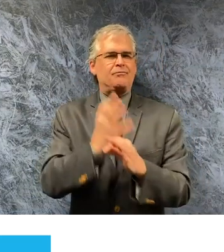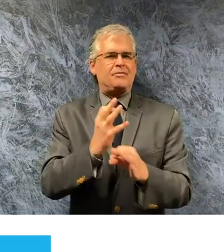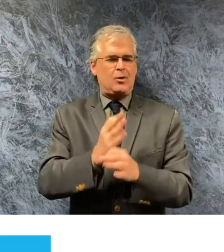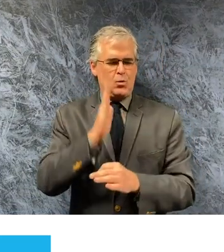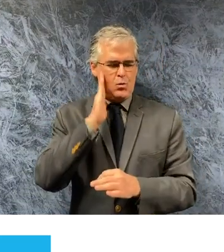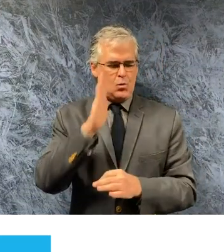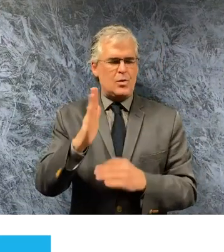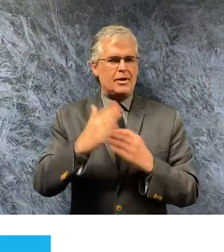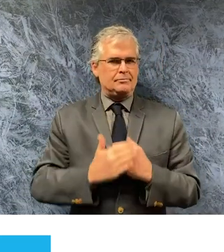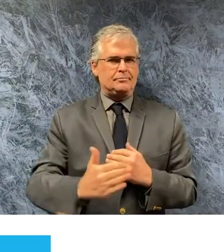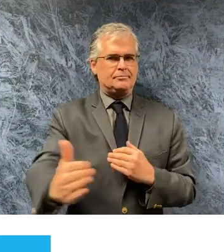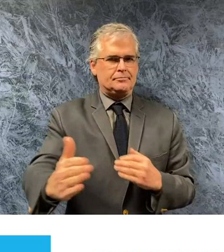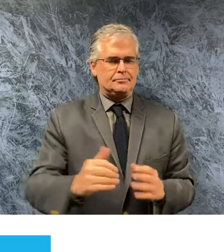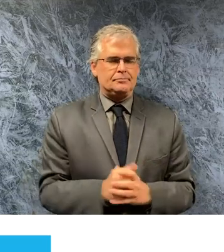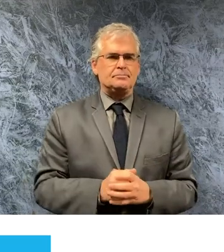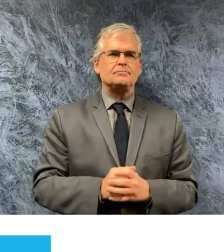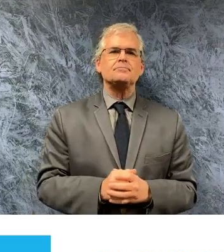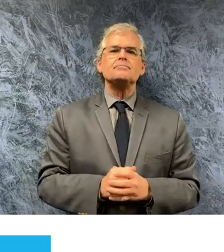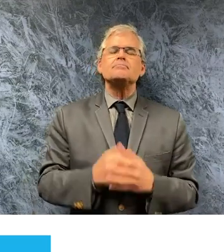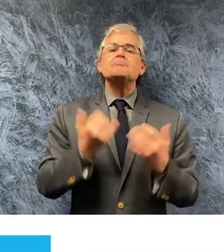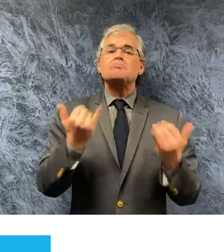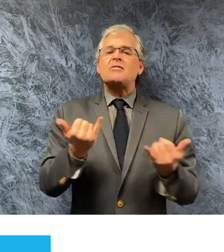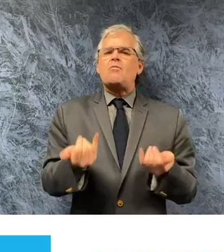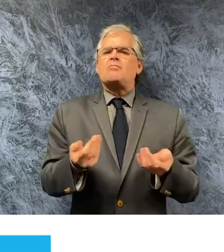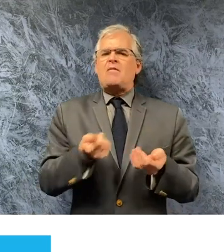now i want to discuss a few more updates